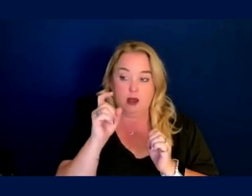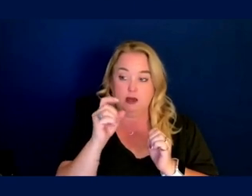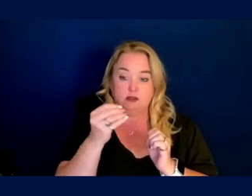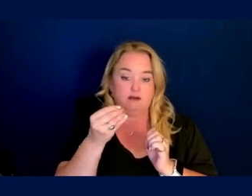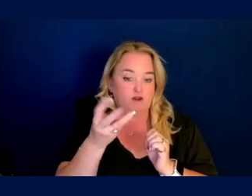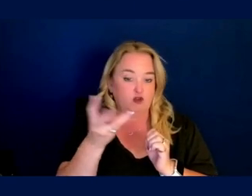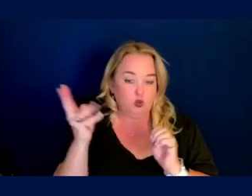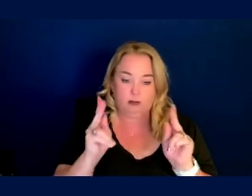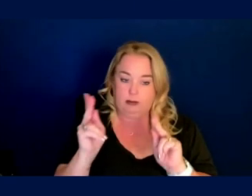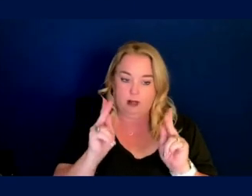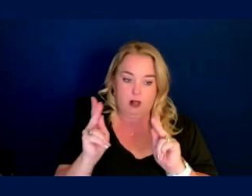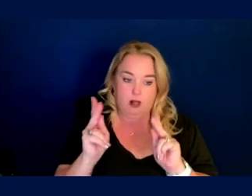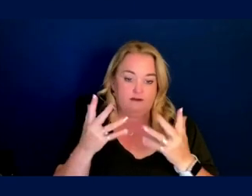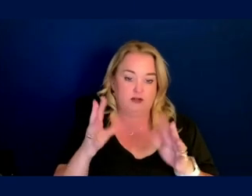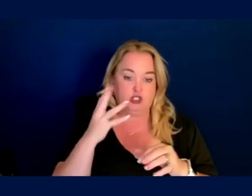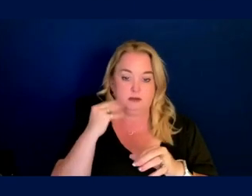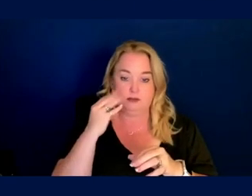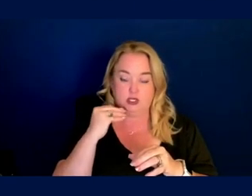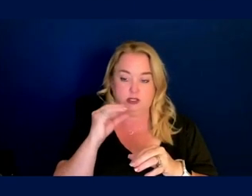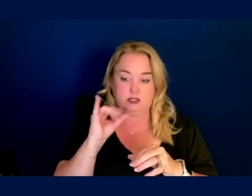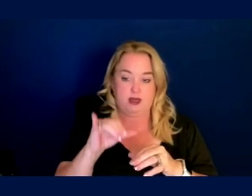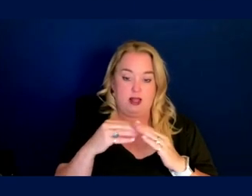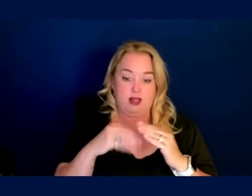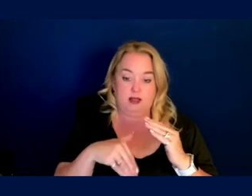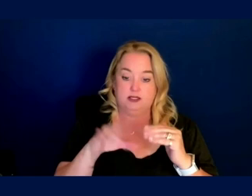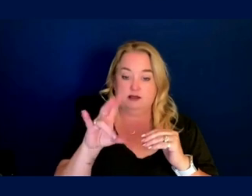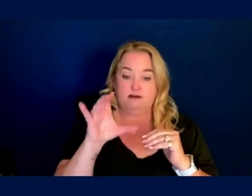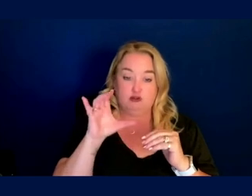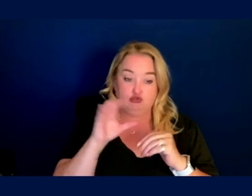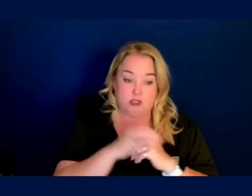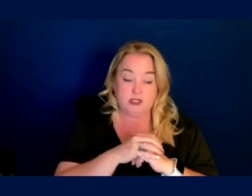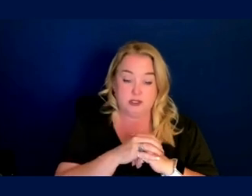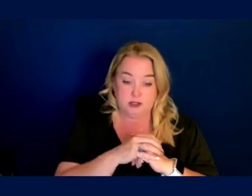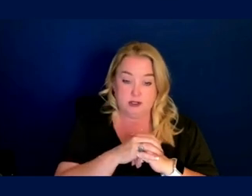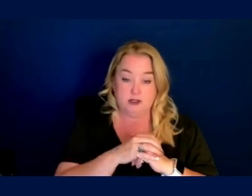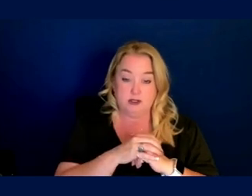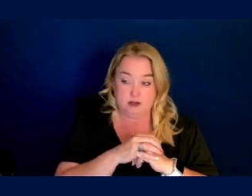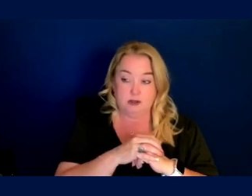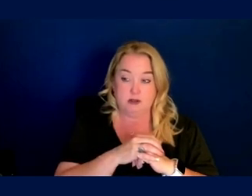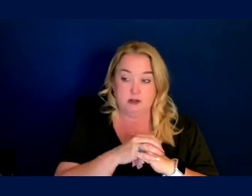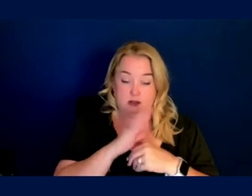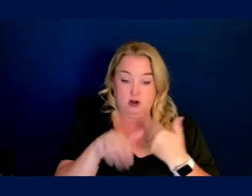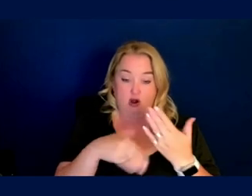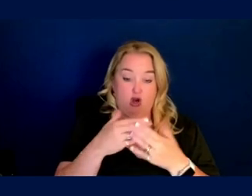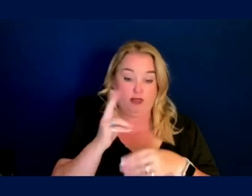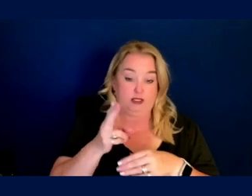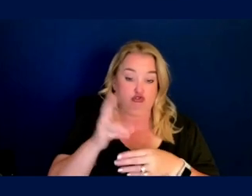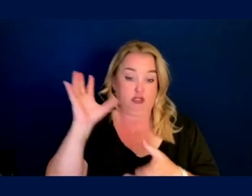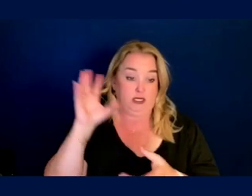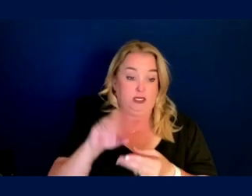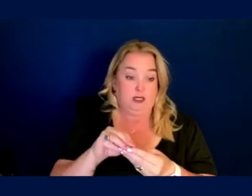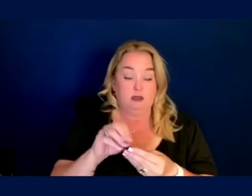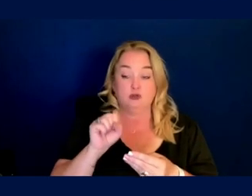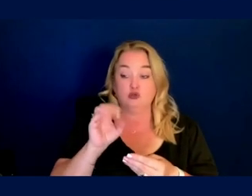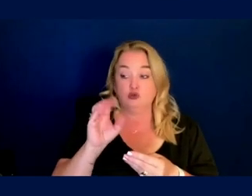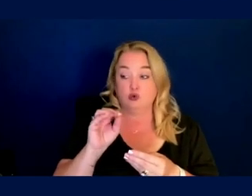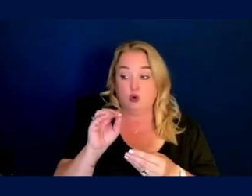people who have gone into space fewer than 700 in all, in all of our history. So